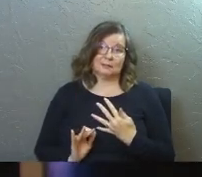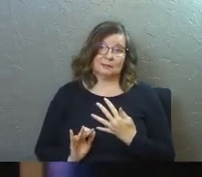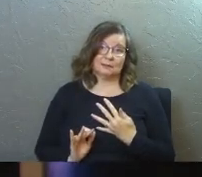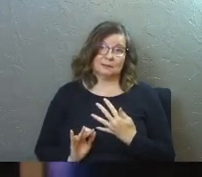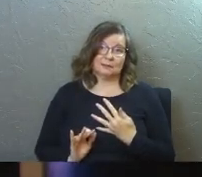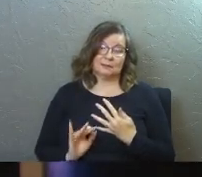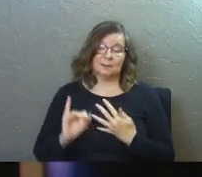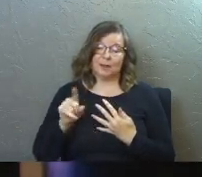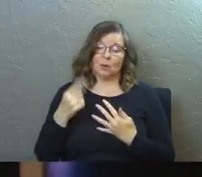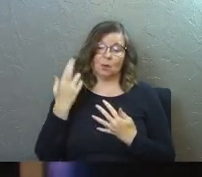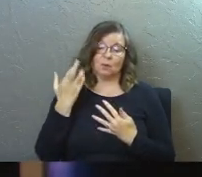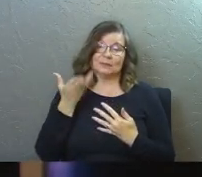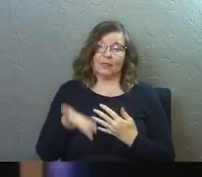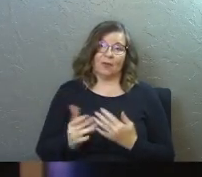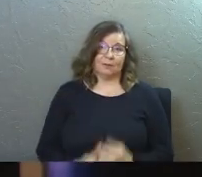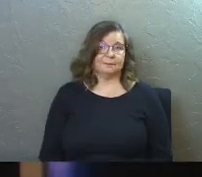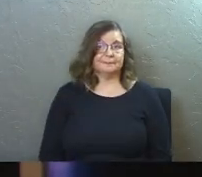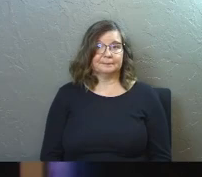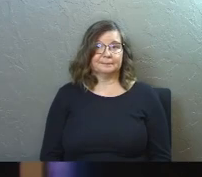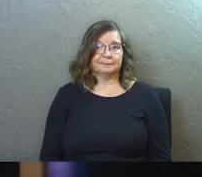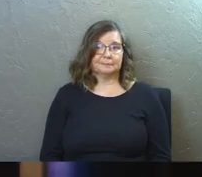But that's the only reason it's there.